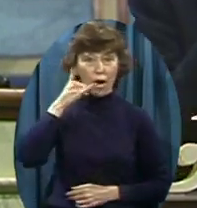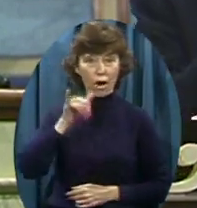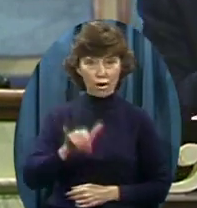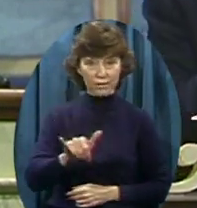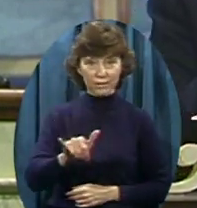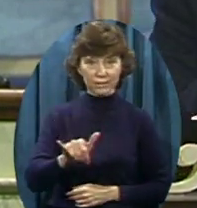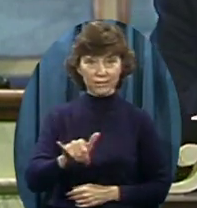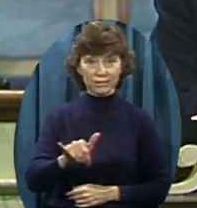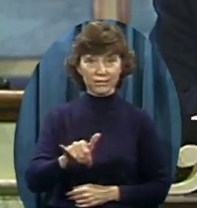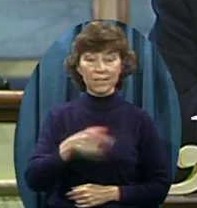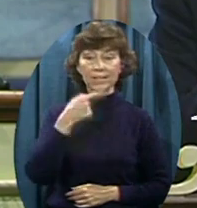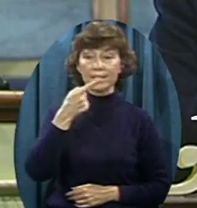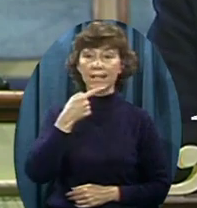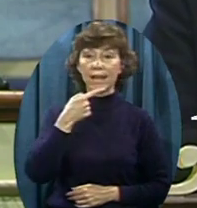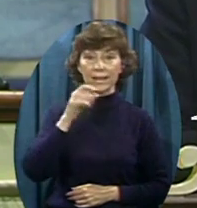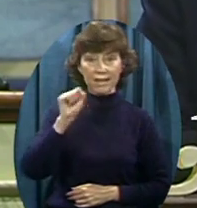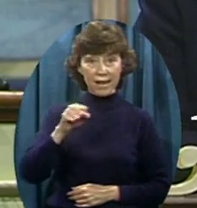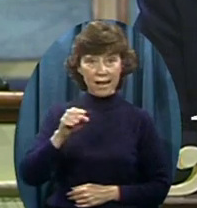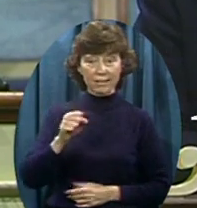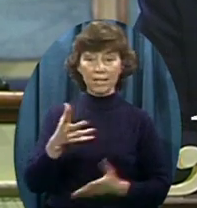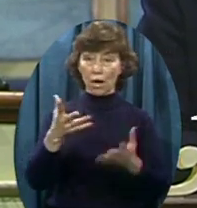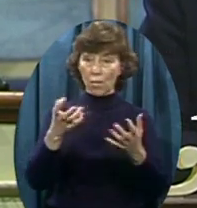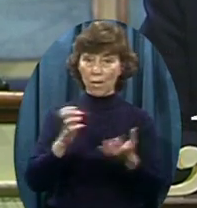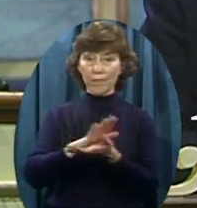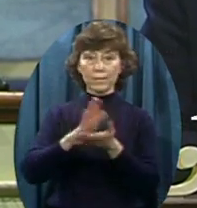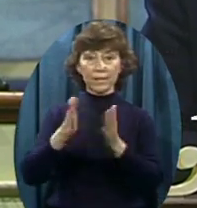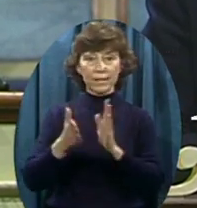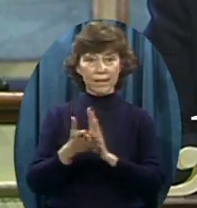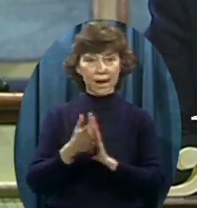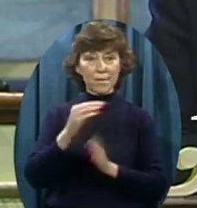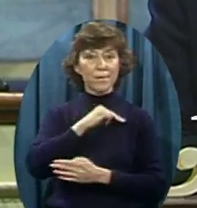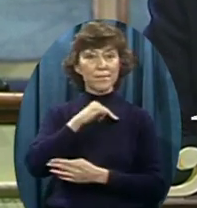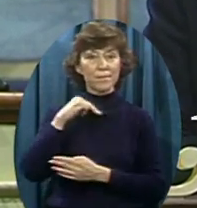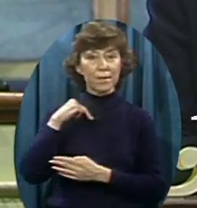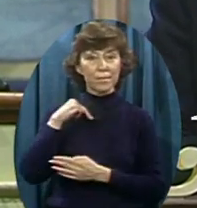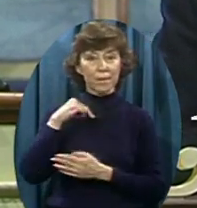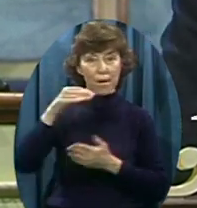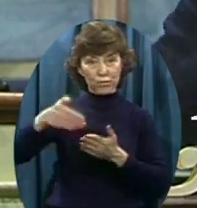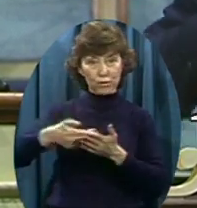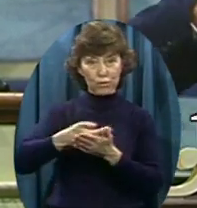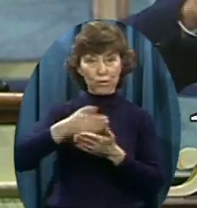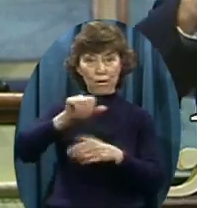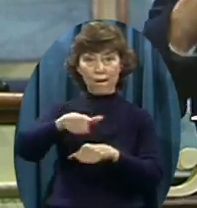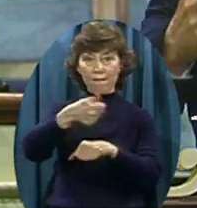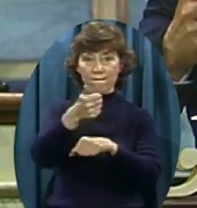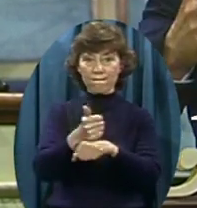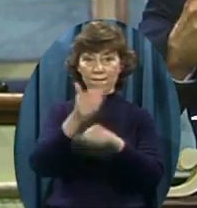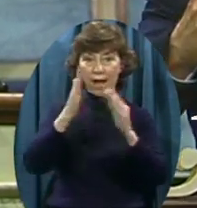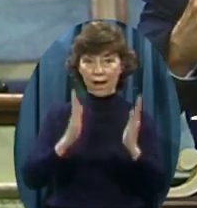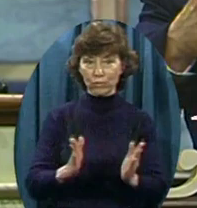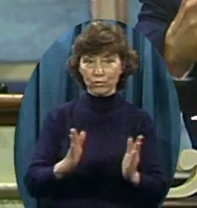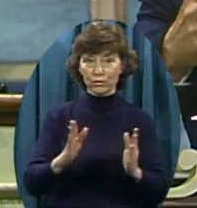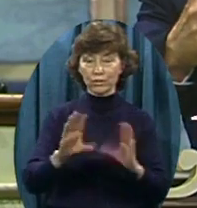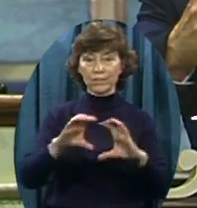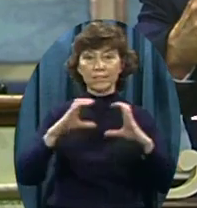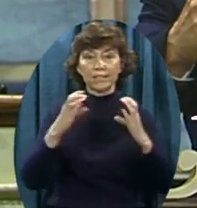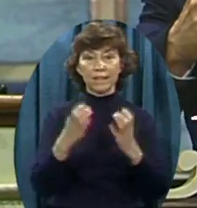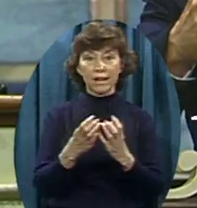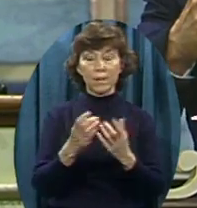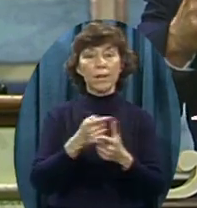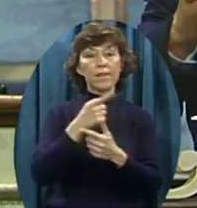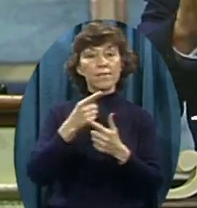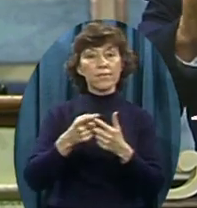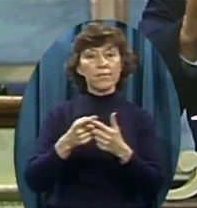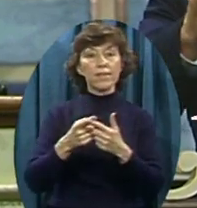I want to be a member Of the New Founders Club We'll write you immediately We'll send you some information That you need